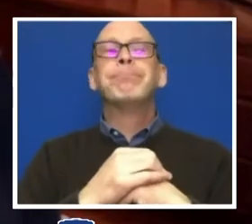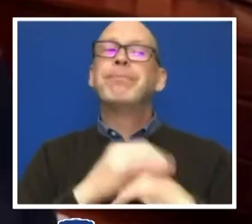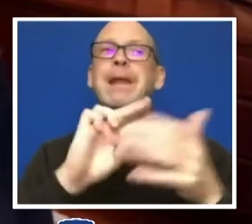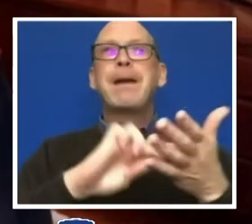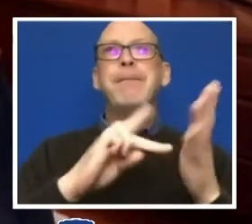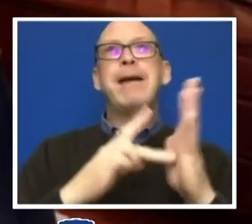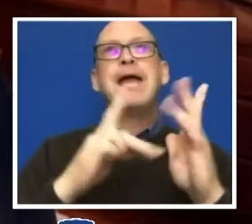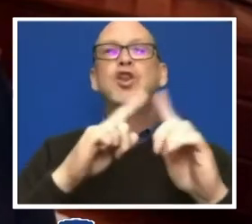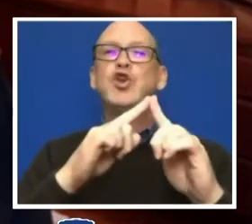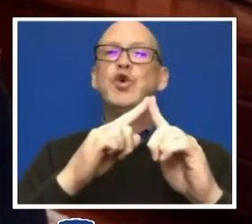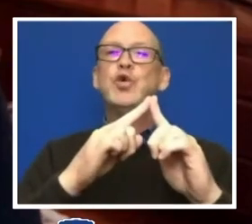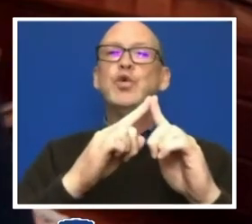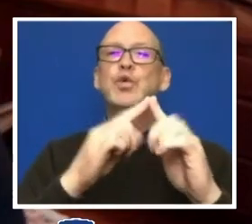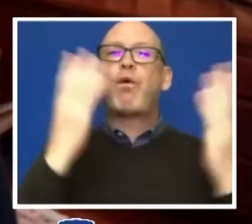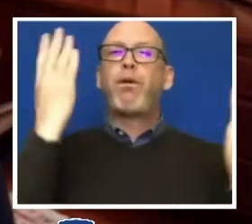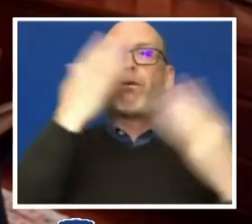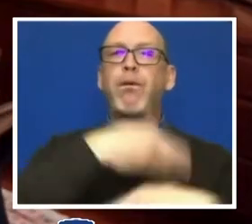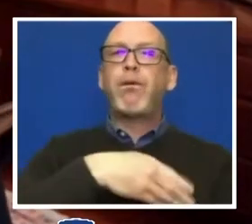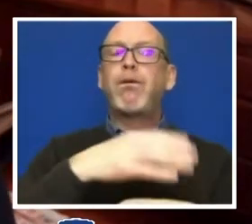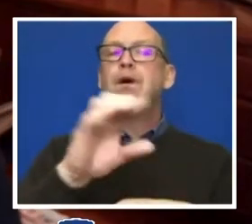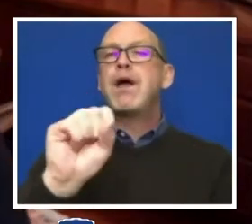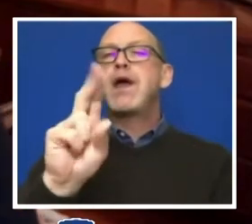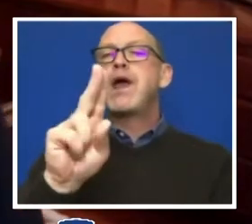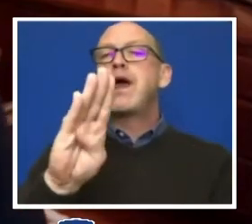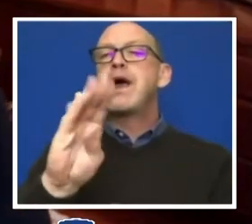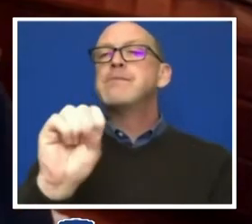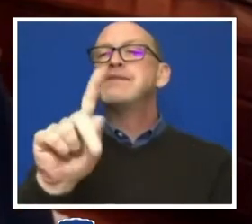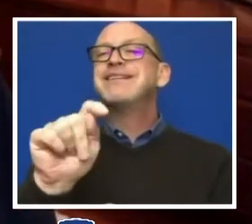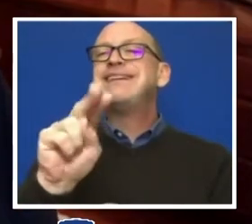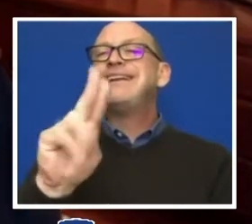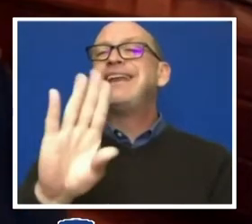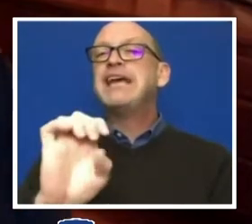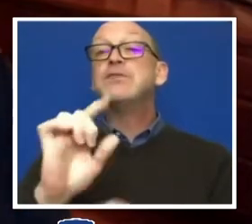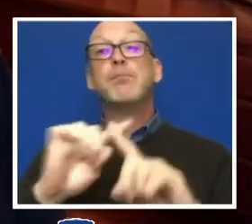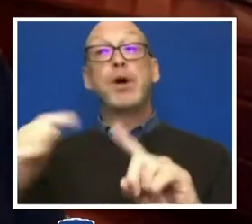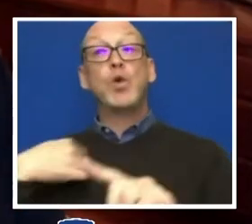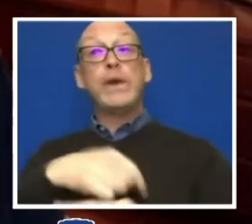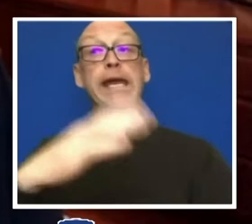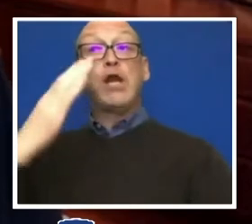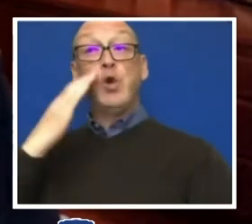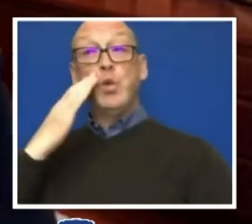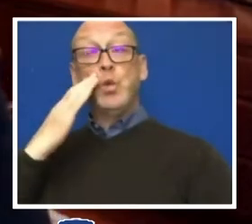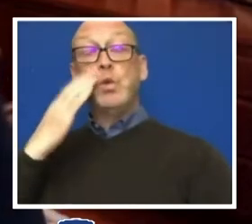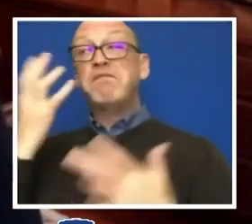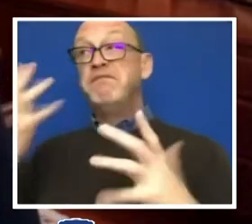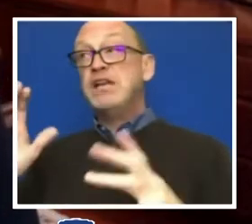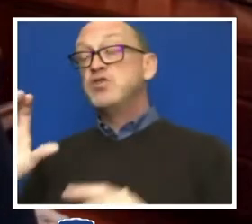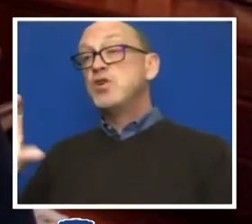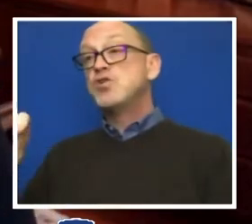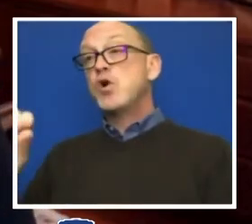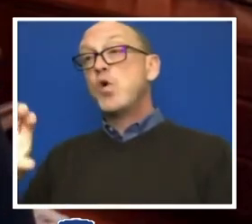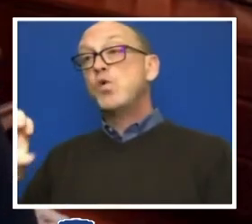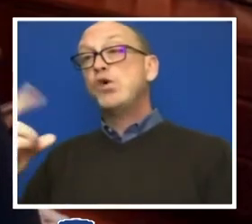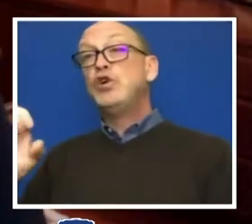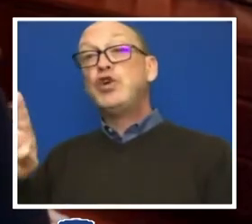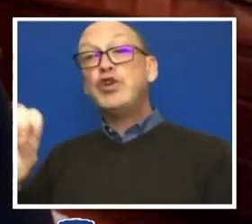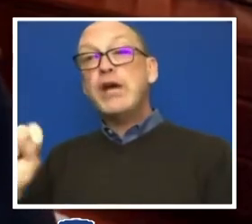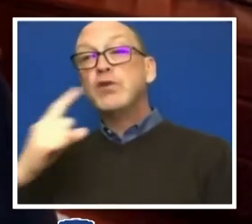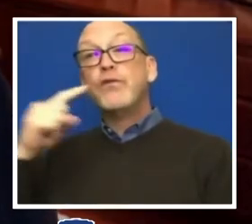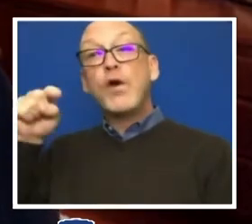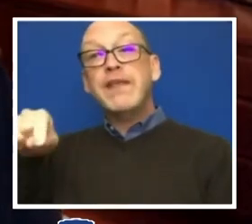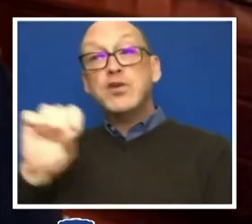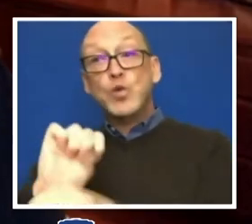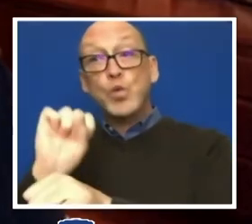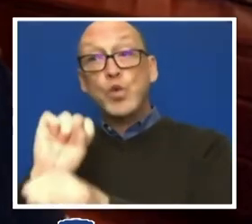overshadow substance. But we knew as co-chairs that in order for this work to